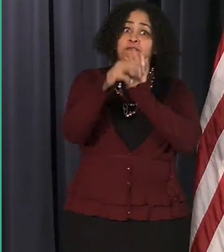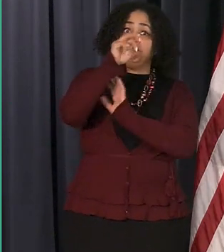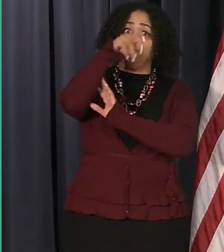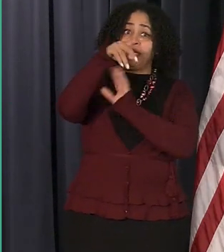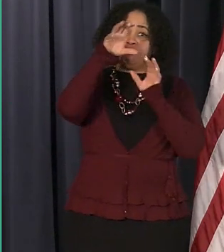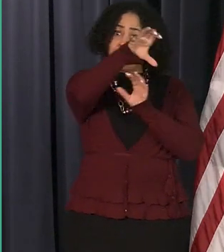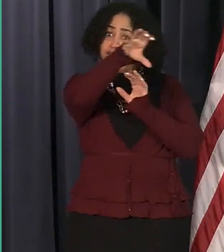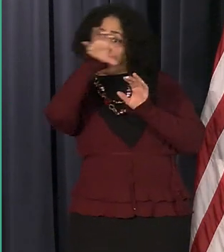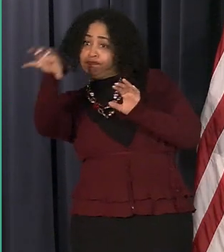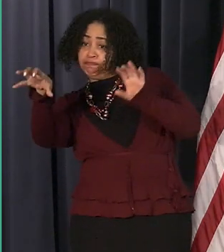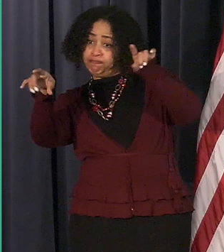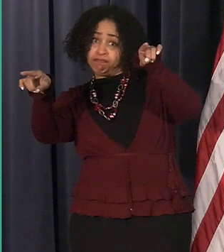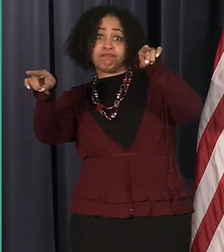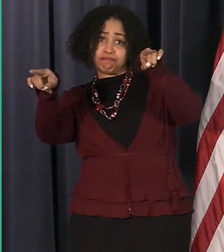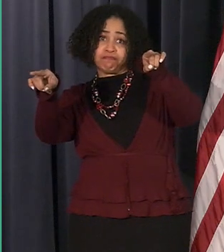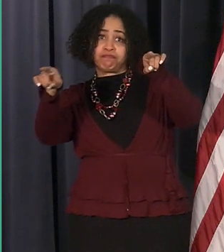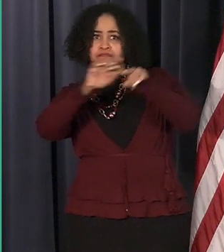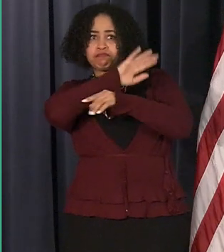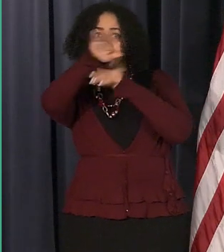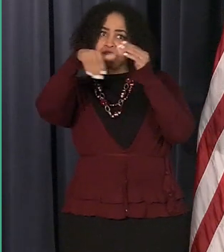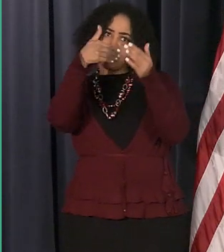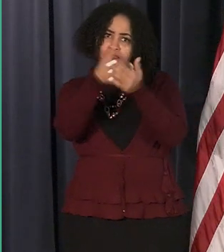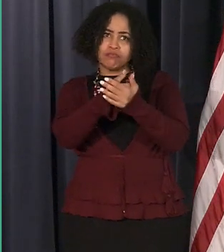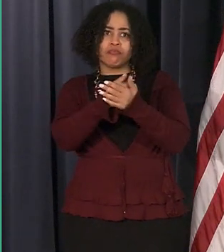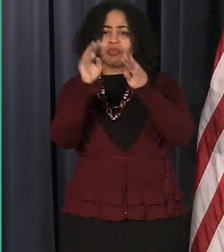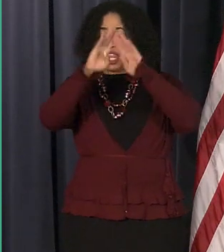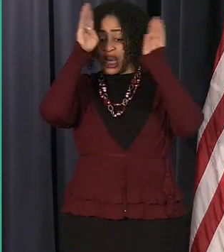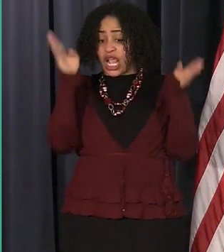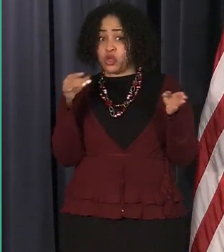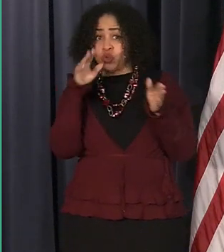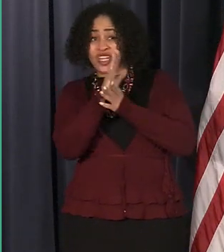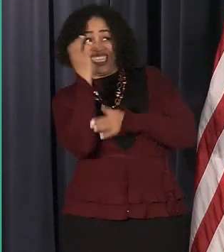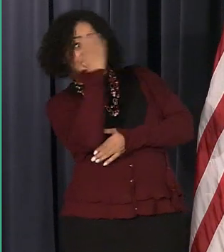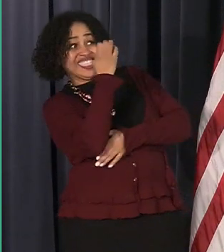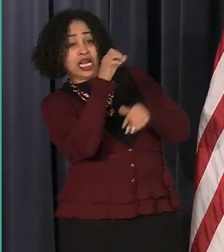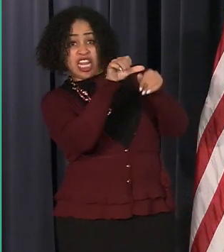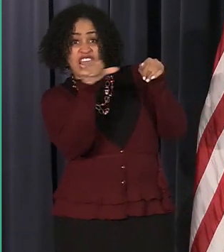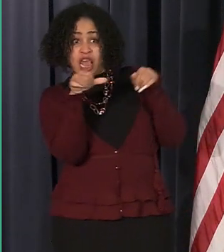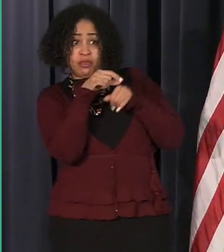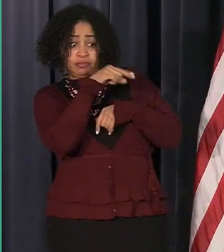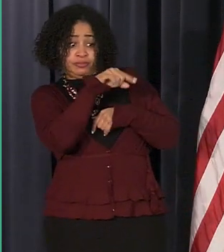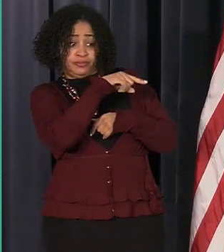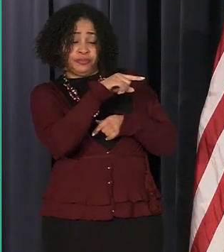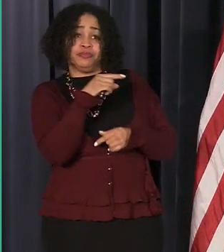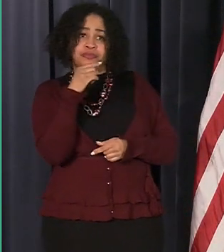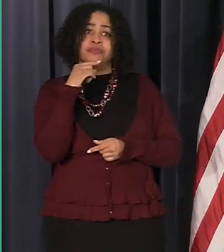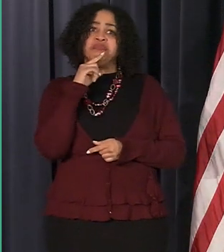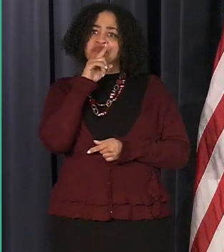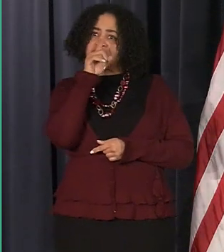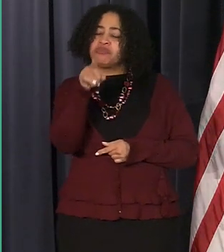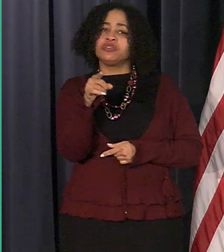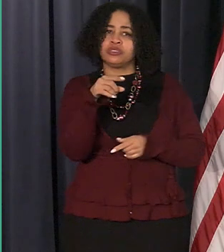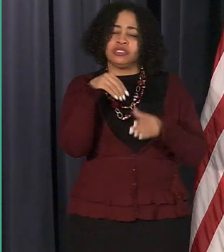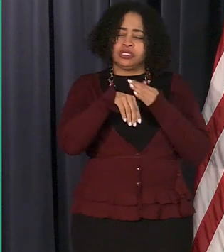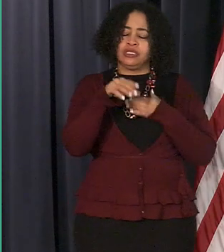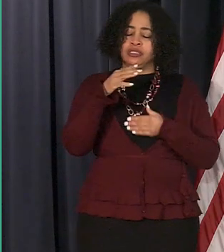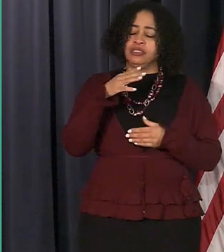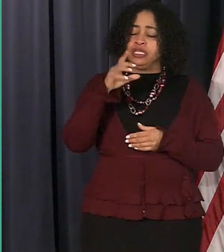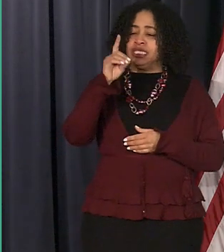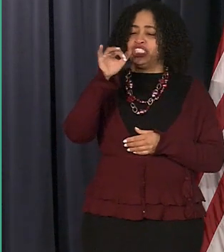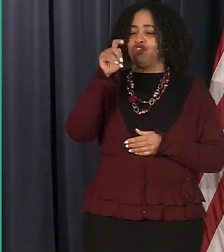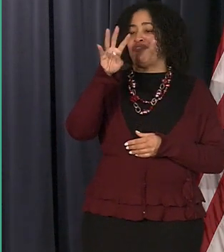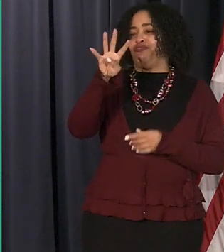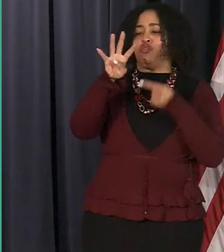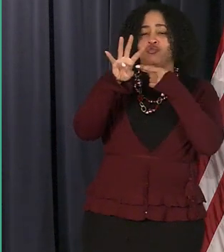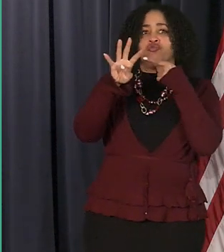map all of the the houses on the east side or the neighborhoods on the east side were in district four and i do